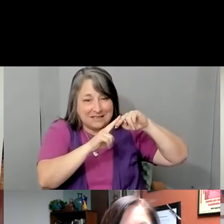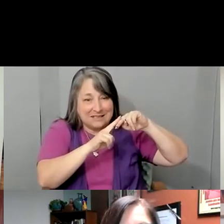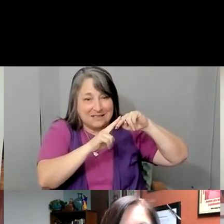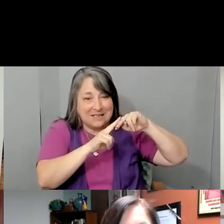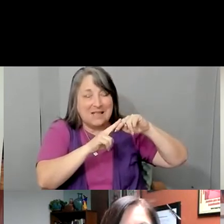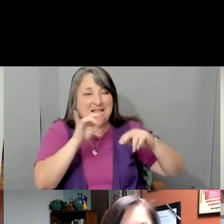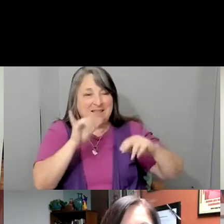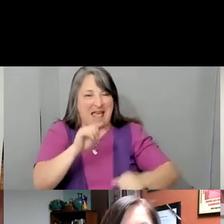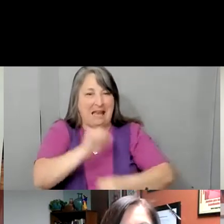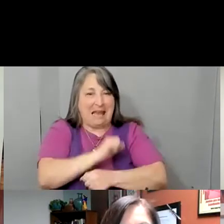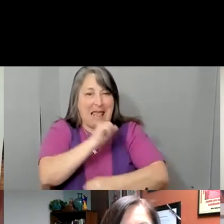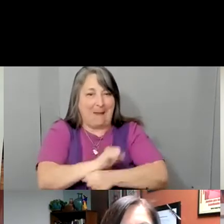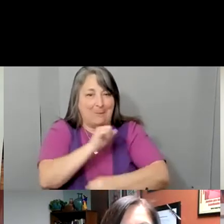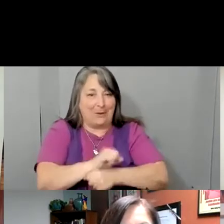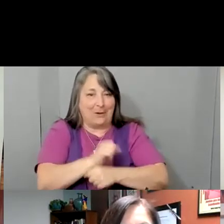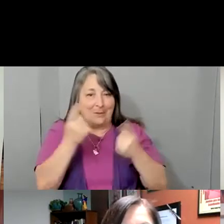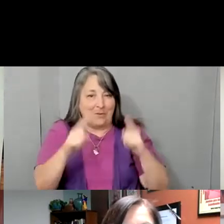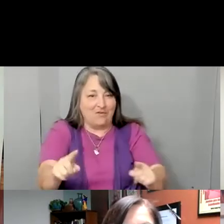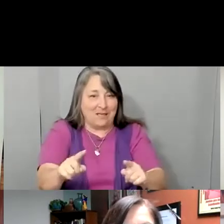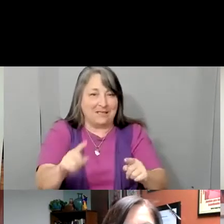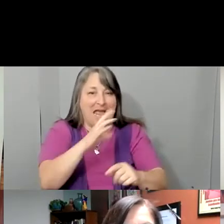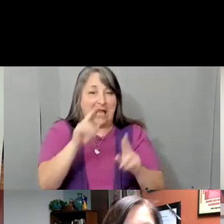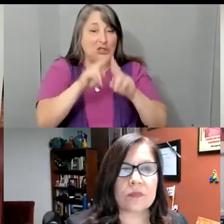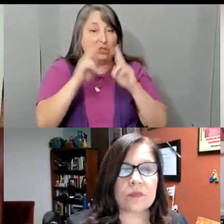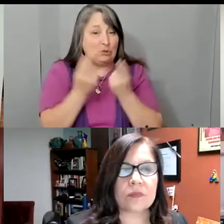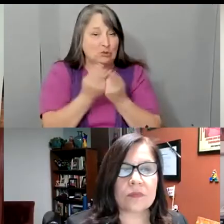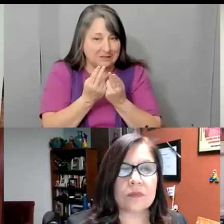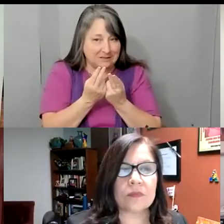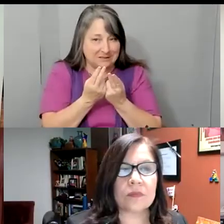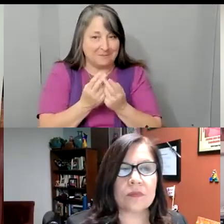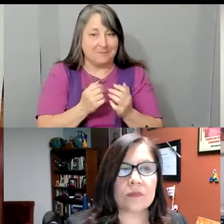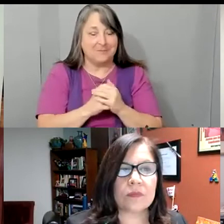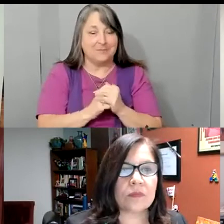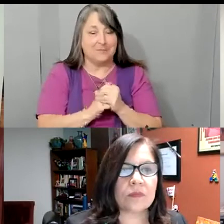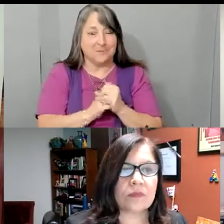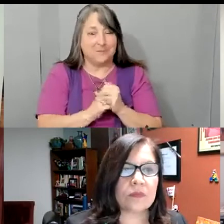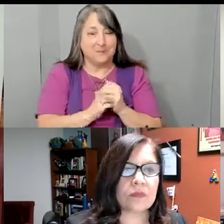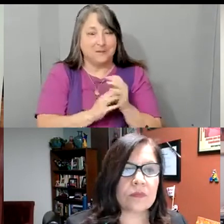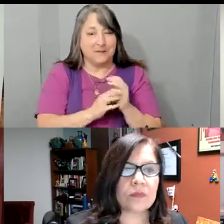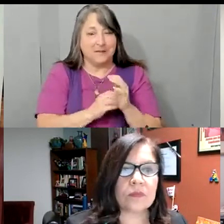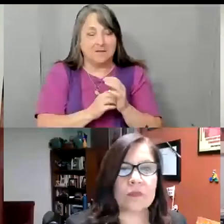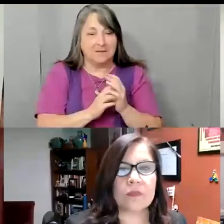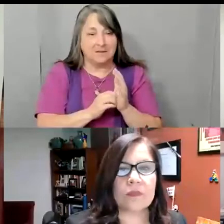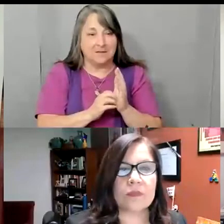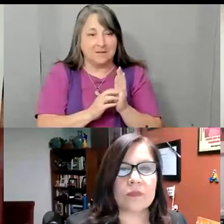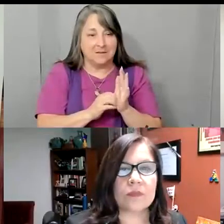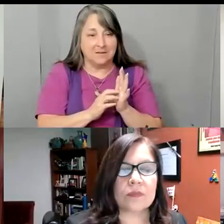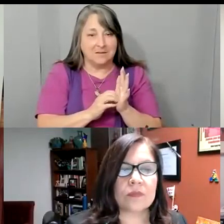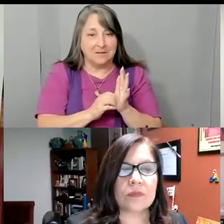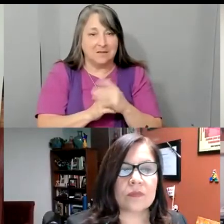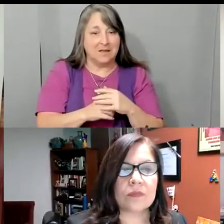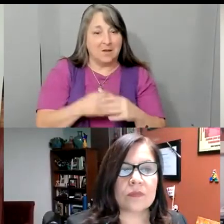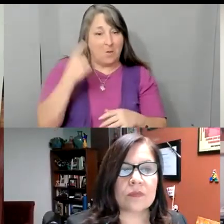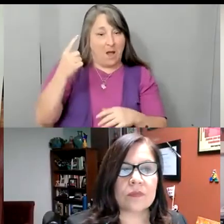sindicatos. Cuál partido ha tenido, este, al menos, una plataforma para